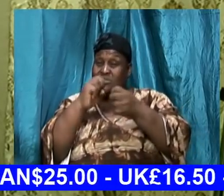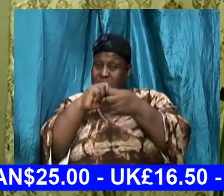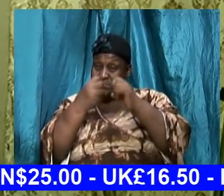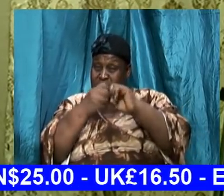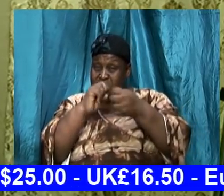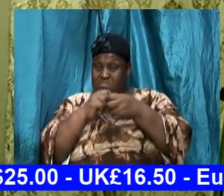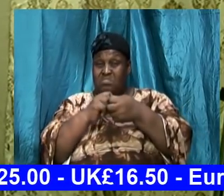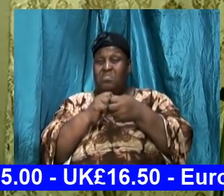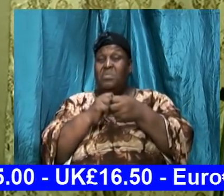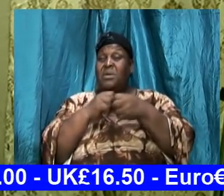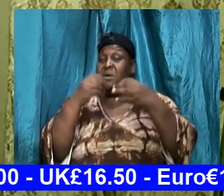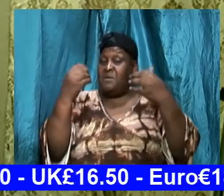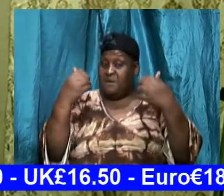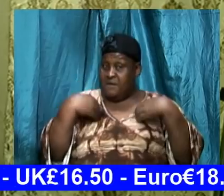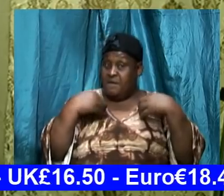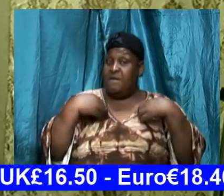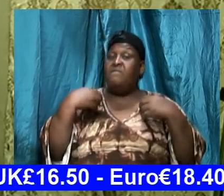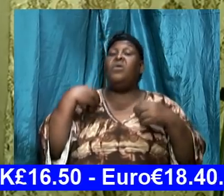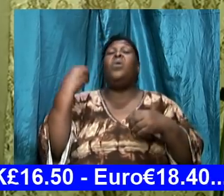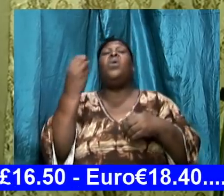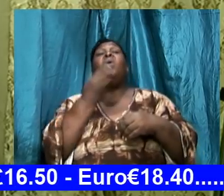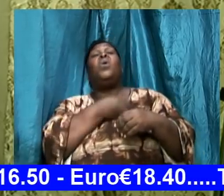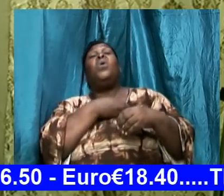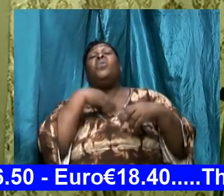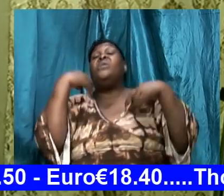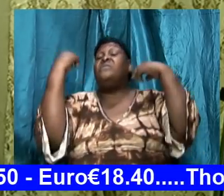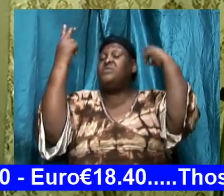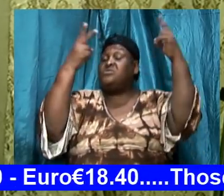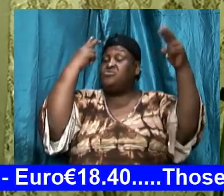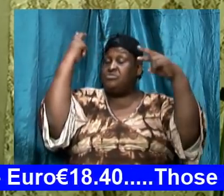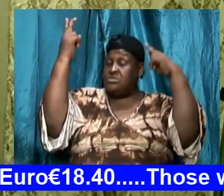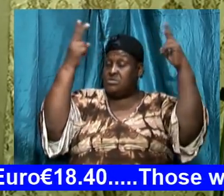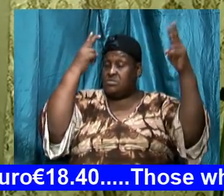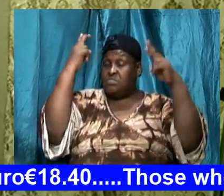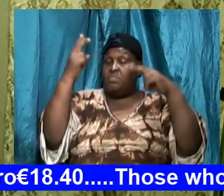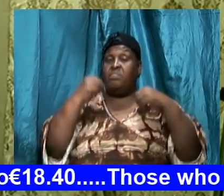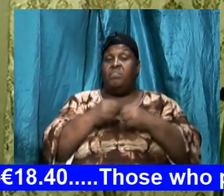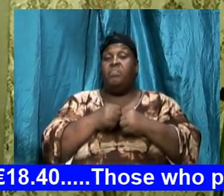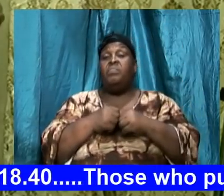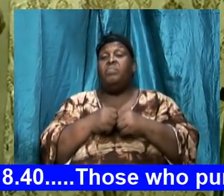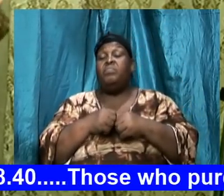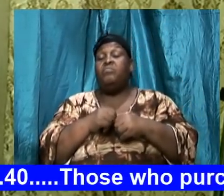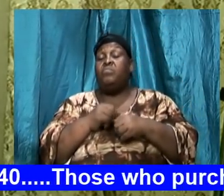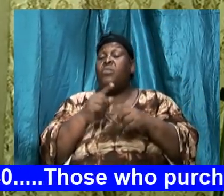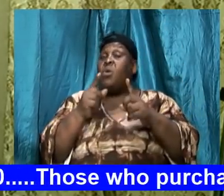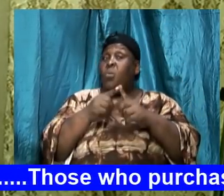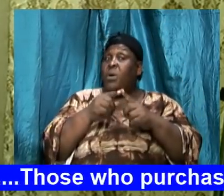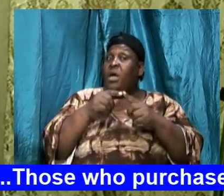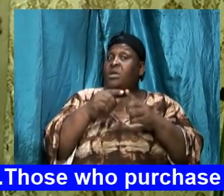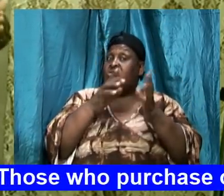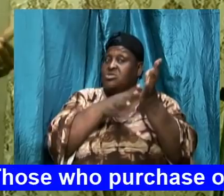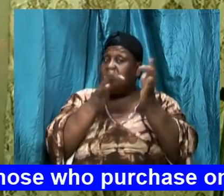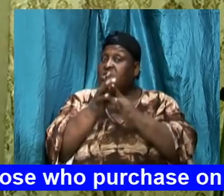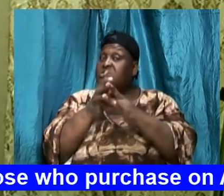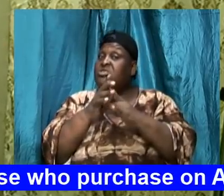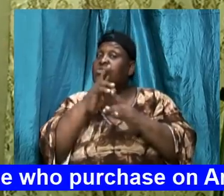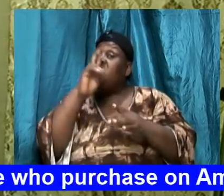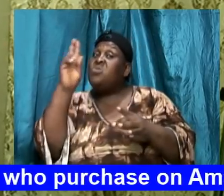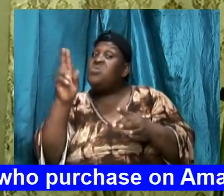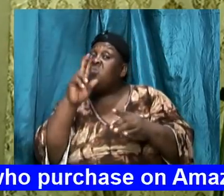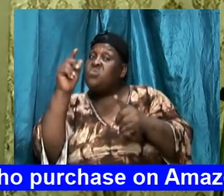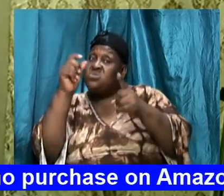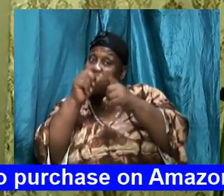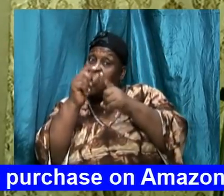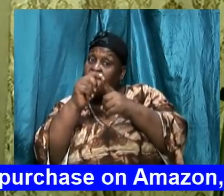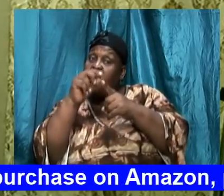reprieve after jesus use the word and repel satan for the three temptation use of the